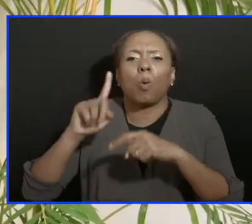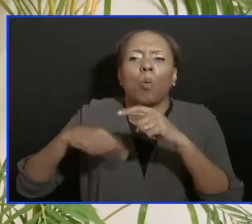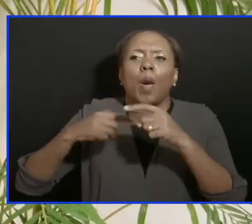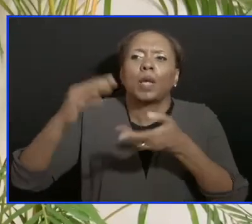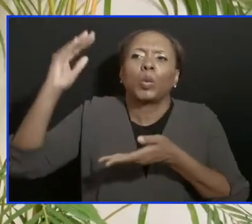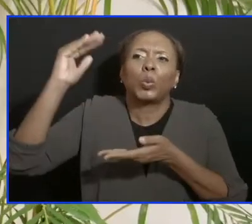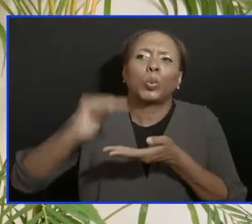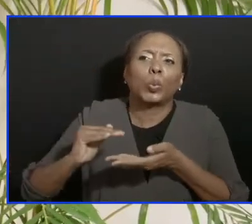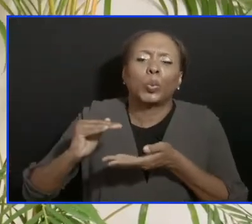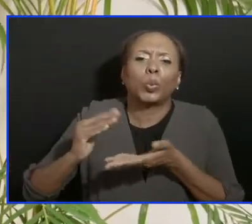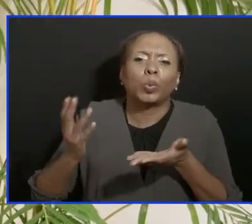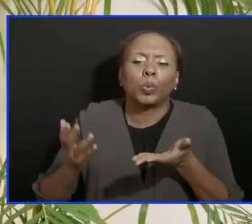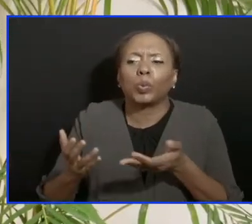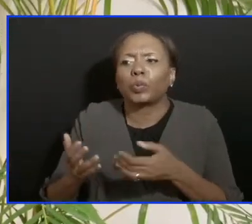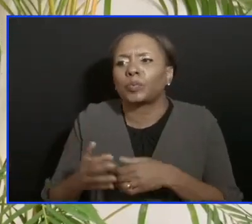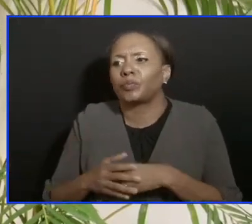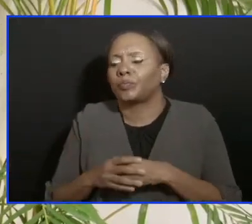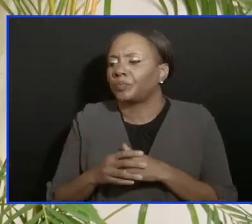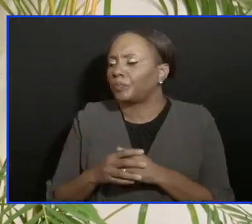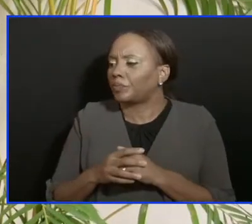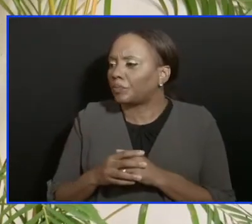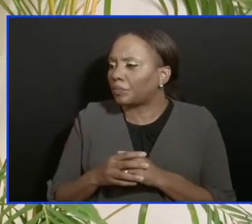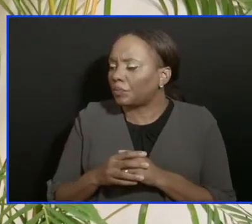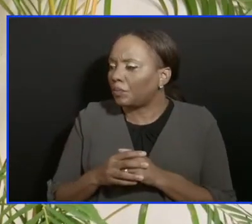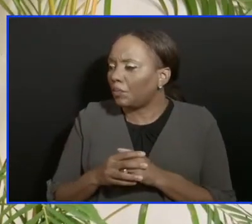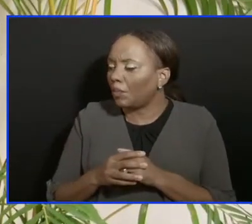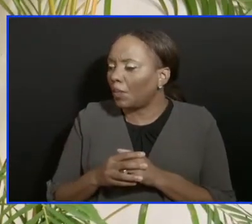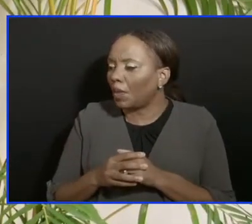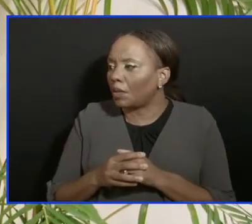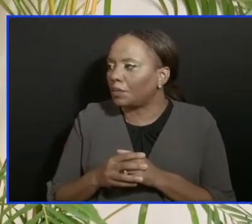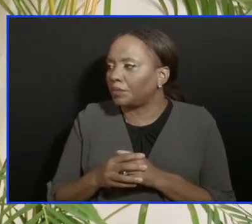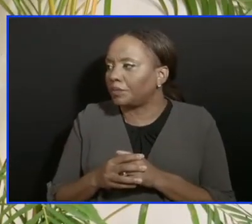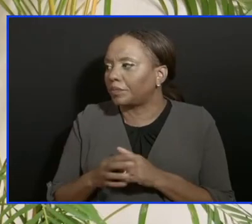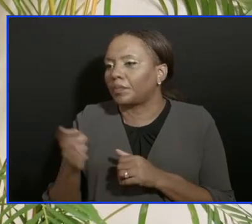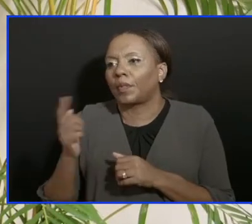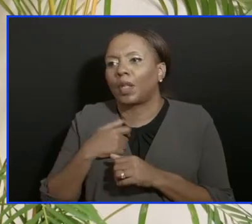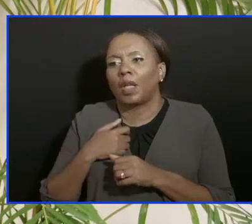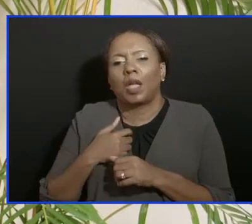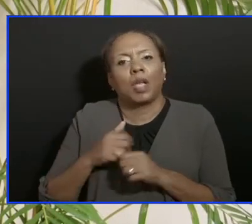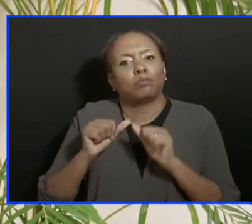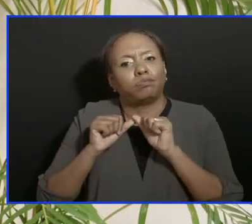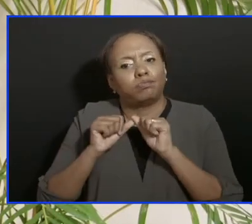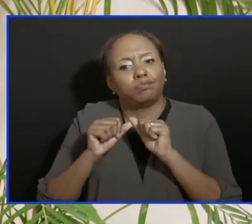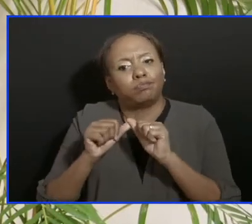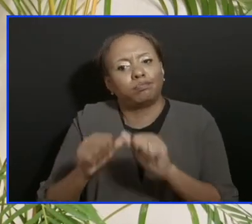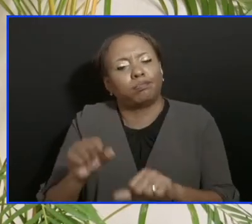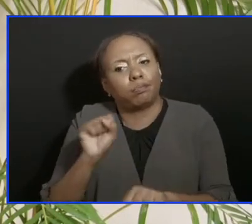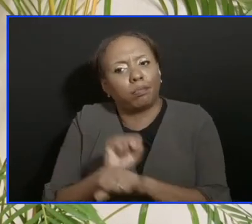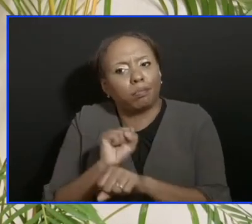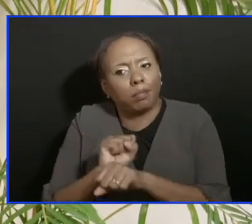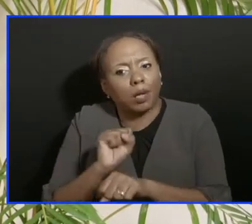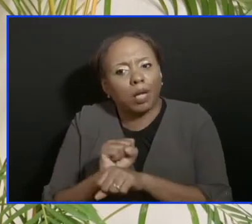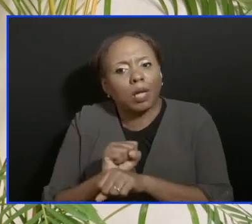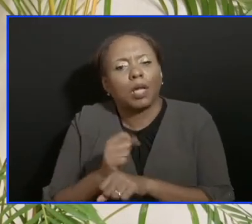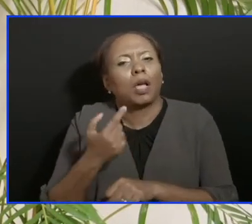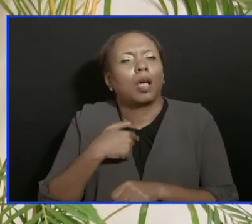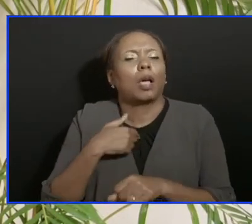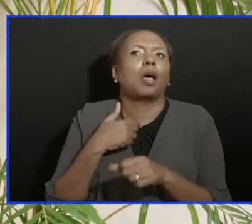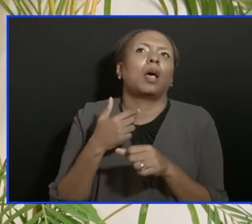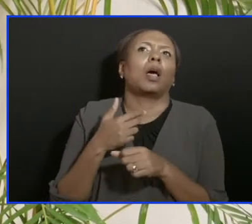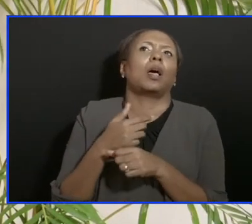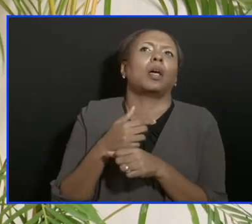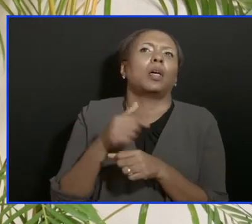That work is actually ongoing. We would have done some earlier work. I recall